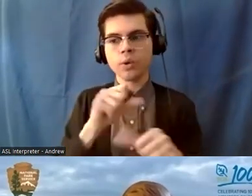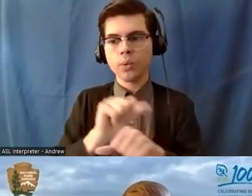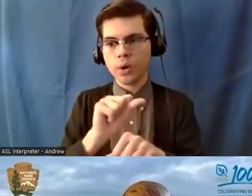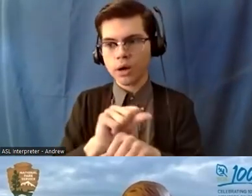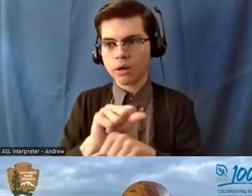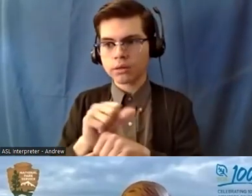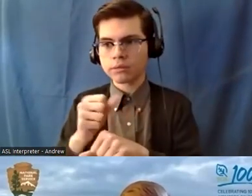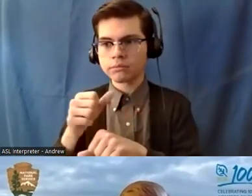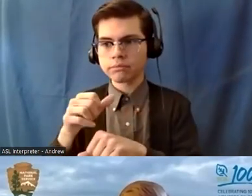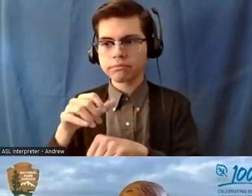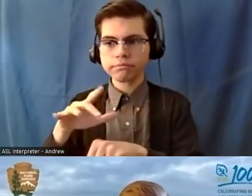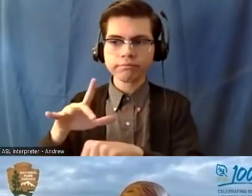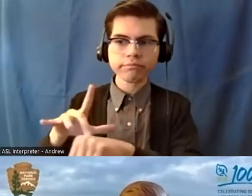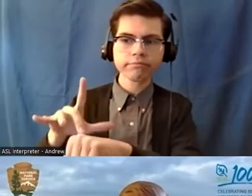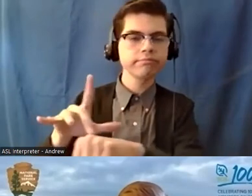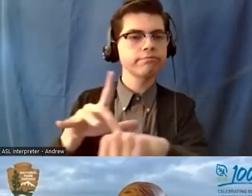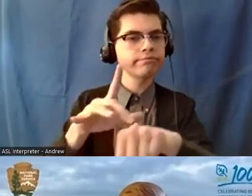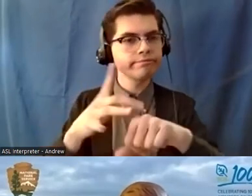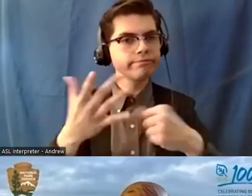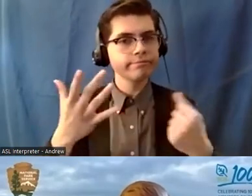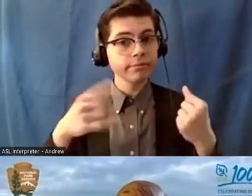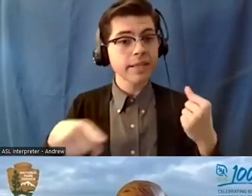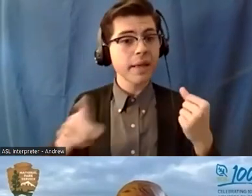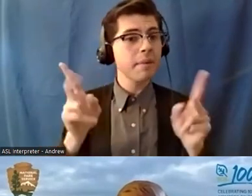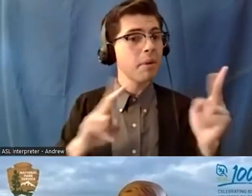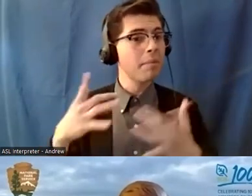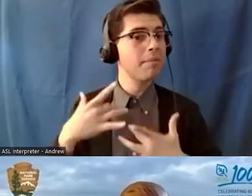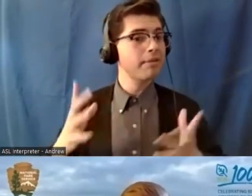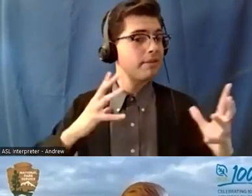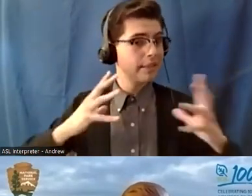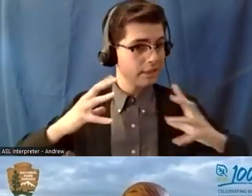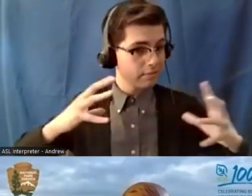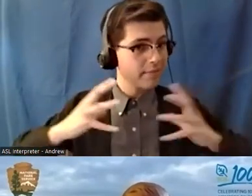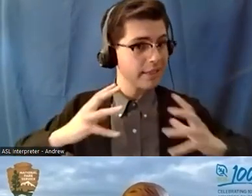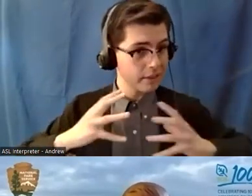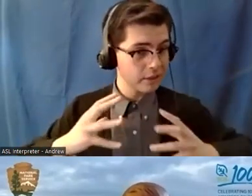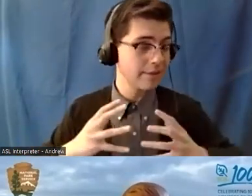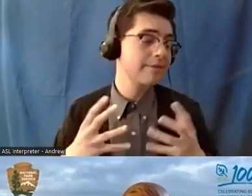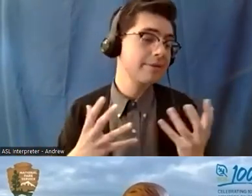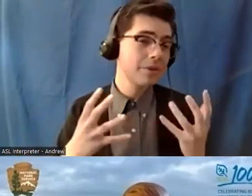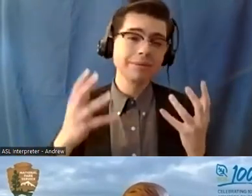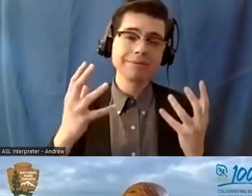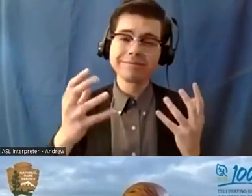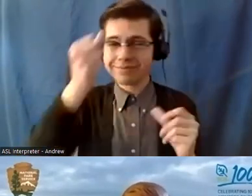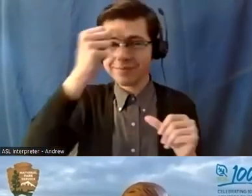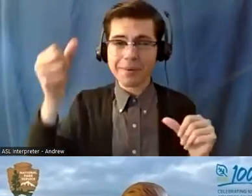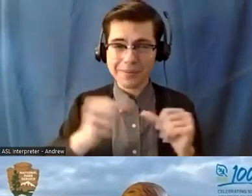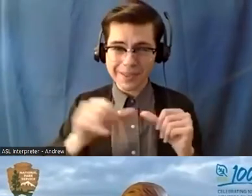so keep that in mind thank you guys and thank the team thank you floyd patricia